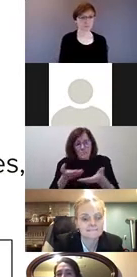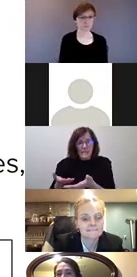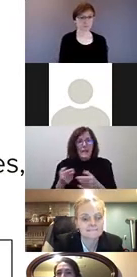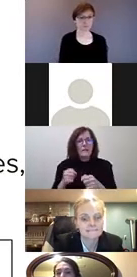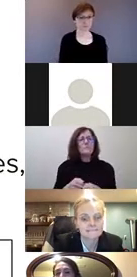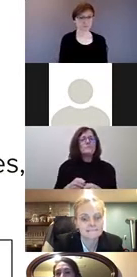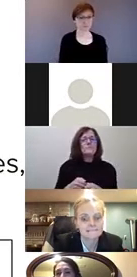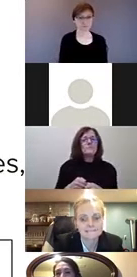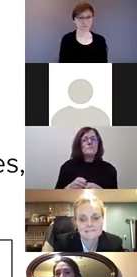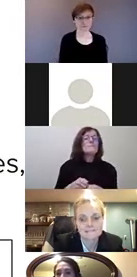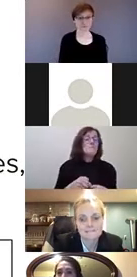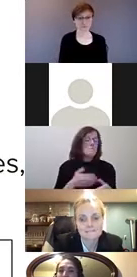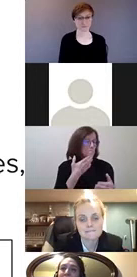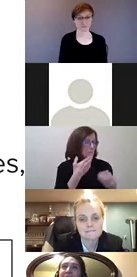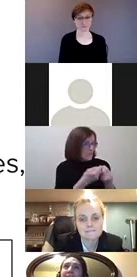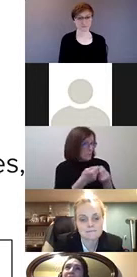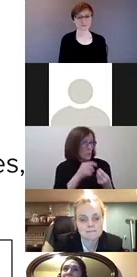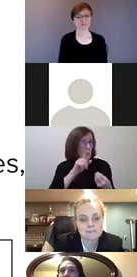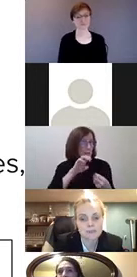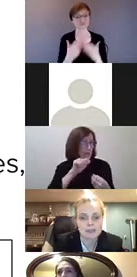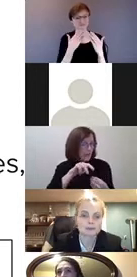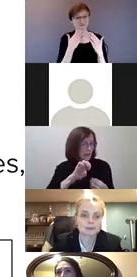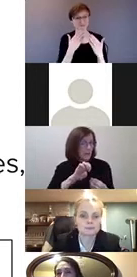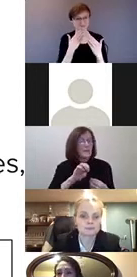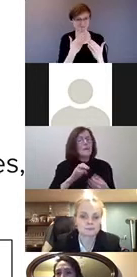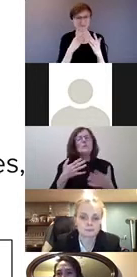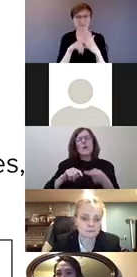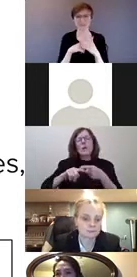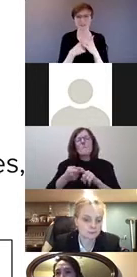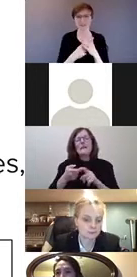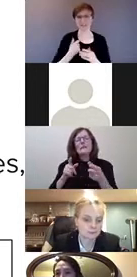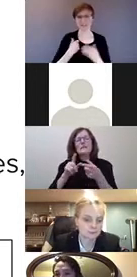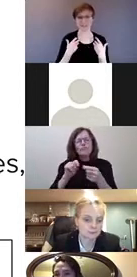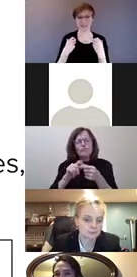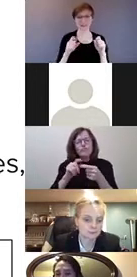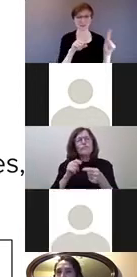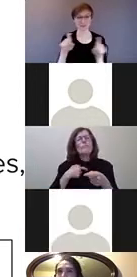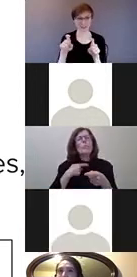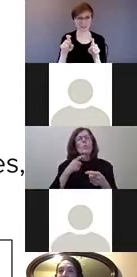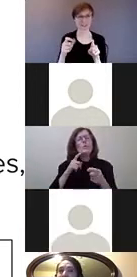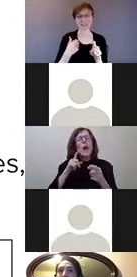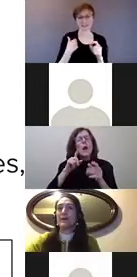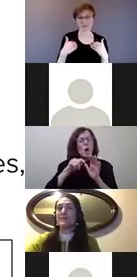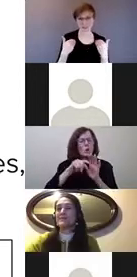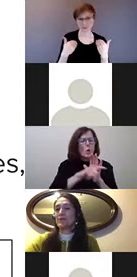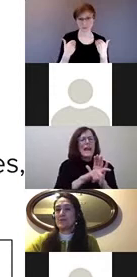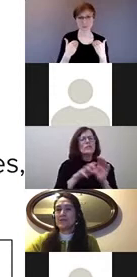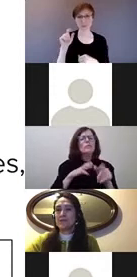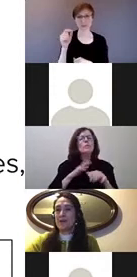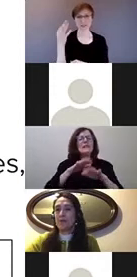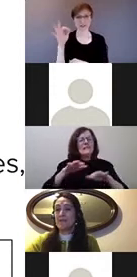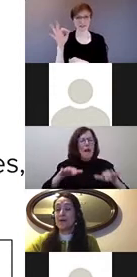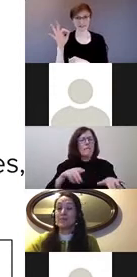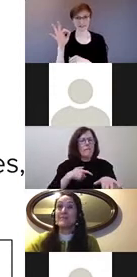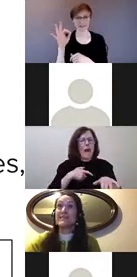Thanks, Leanne. So I'd like to start with the Canadian Health Survey on Children and Youth 2019 results. So just